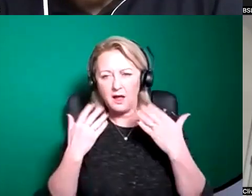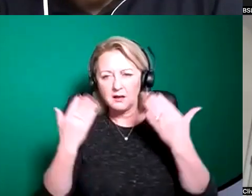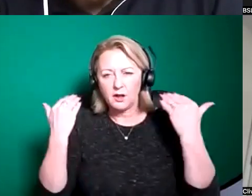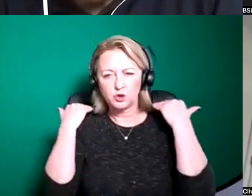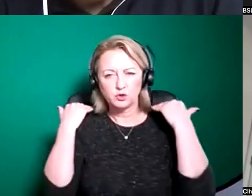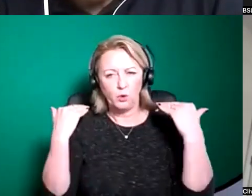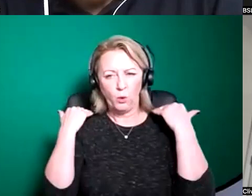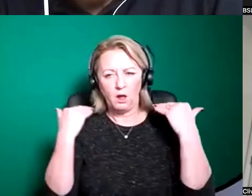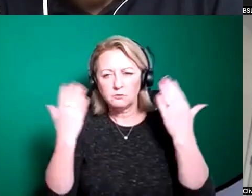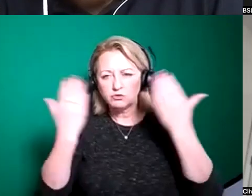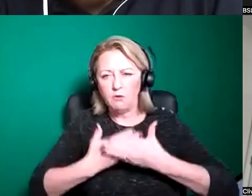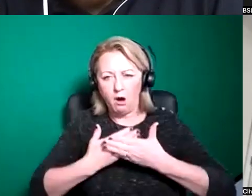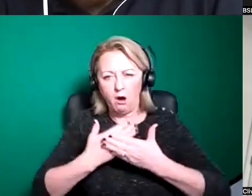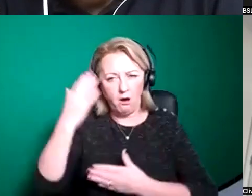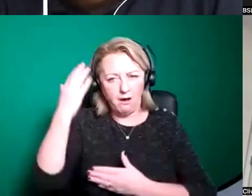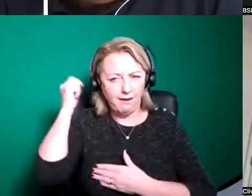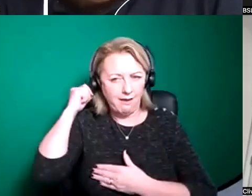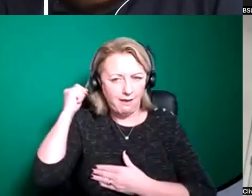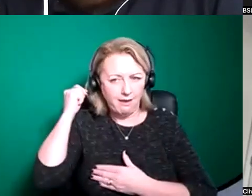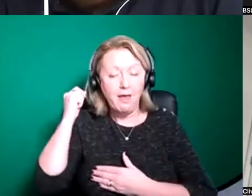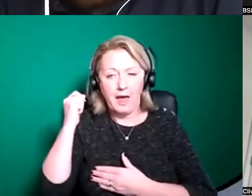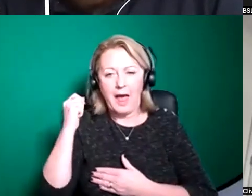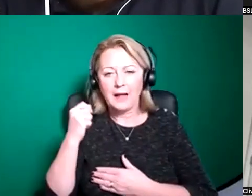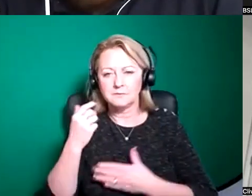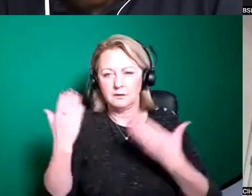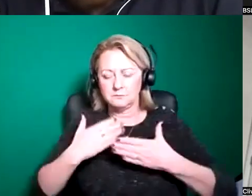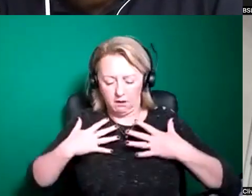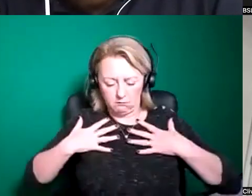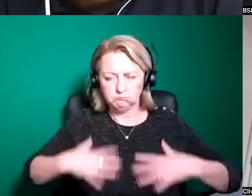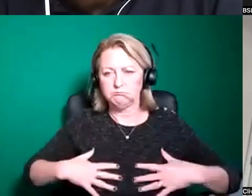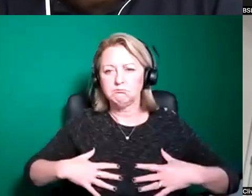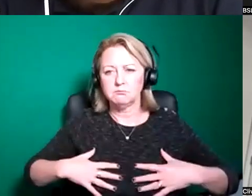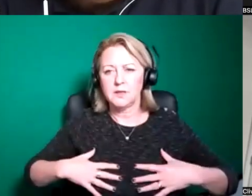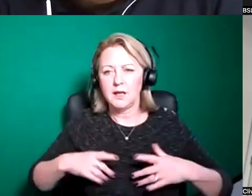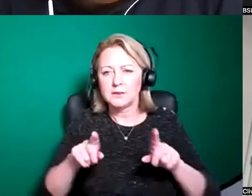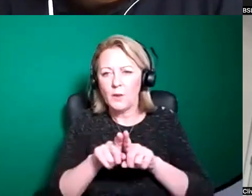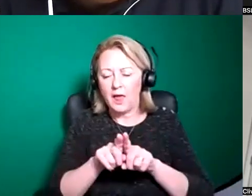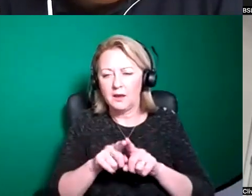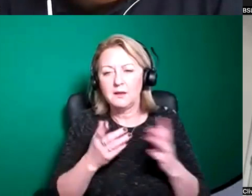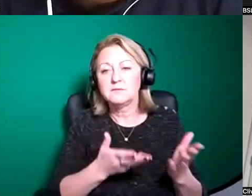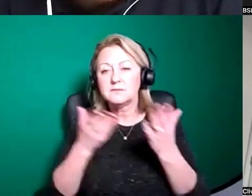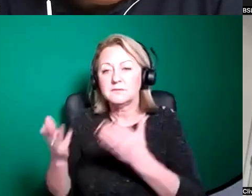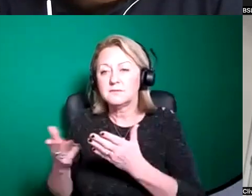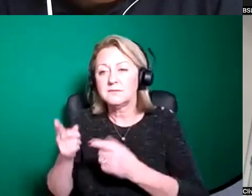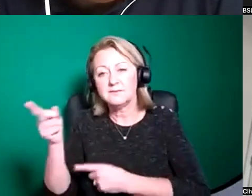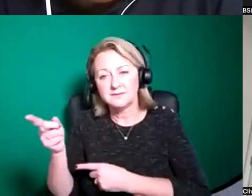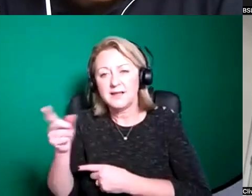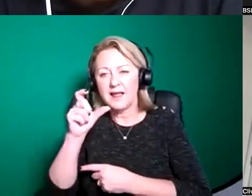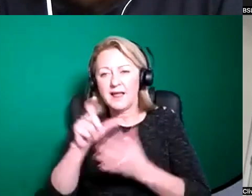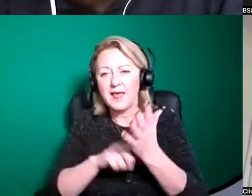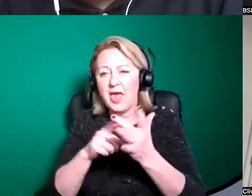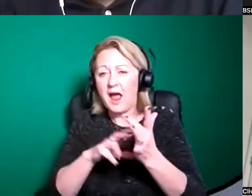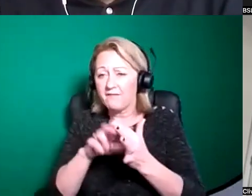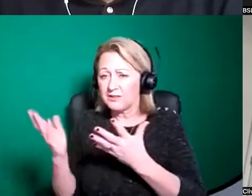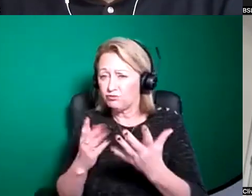i'm wearing a dark blue shirt this morning and i'll maybe also hand over to uh clive who's also on the call as well clive would you like to